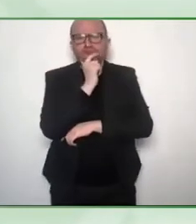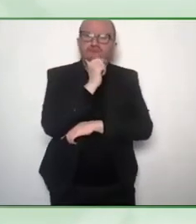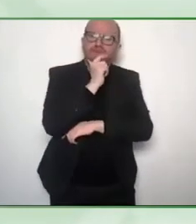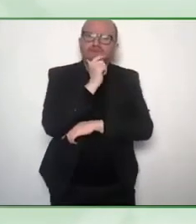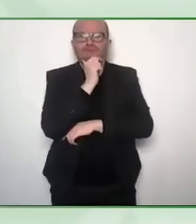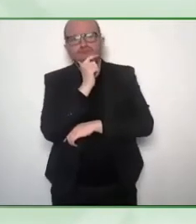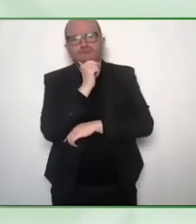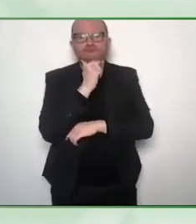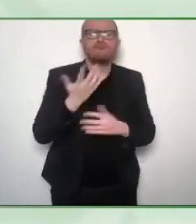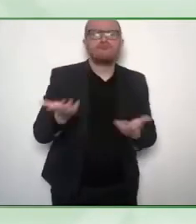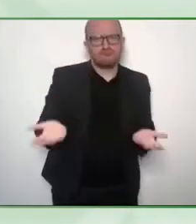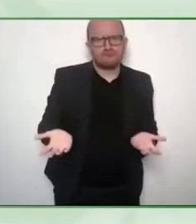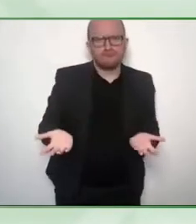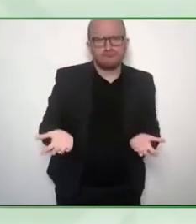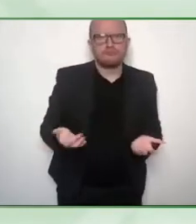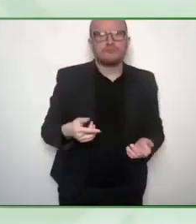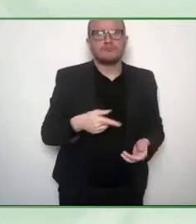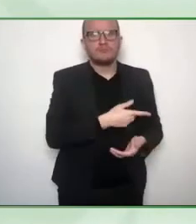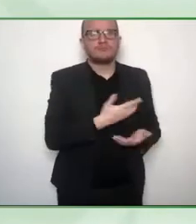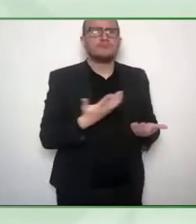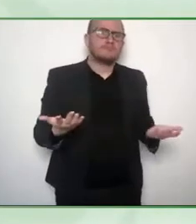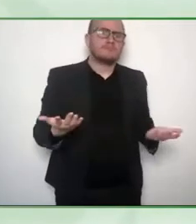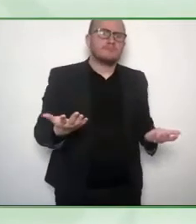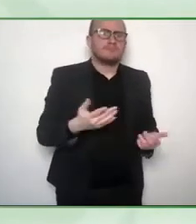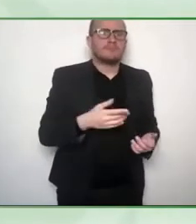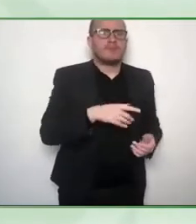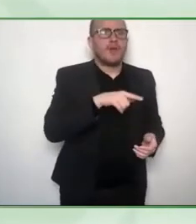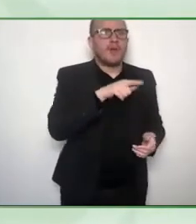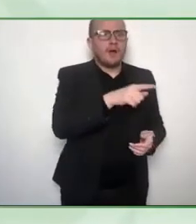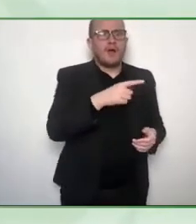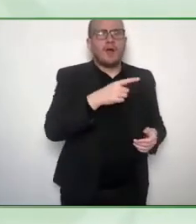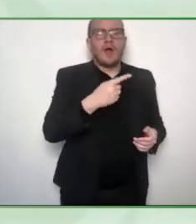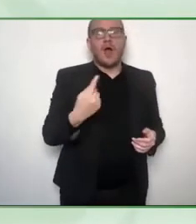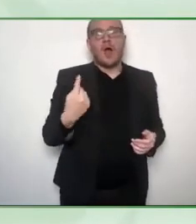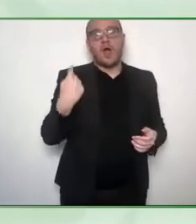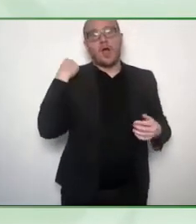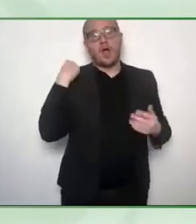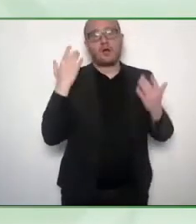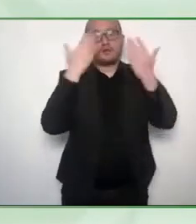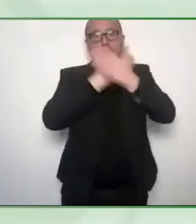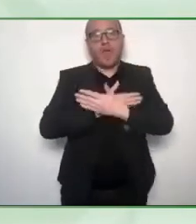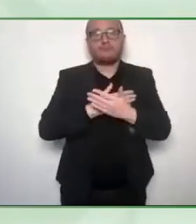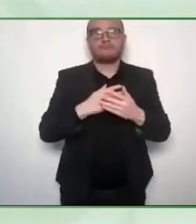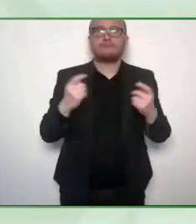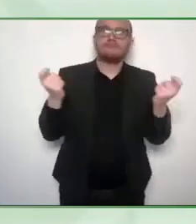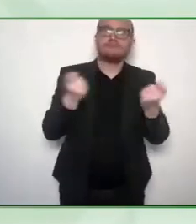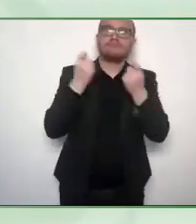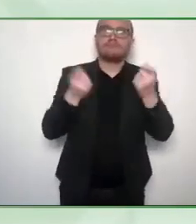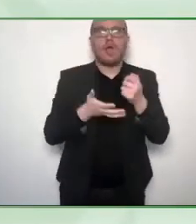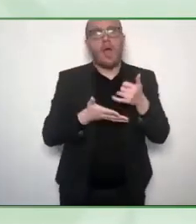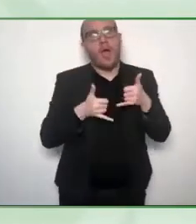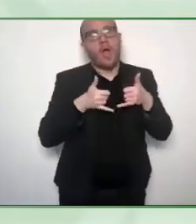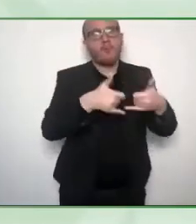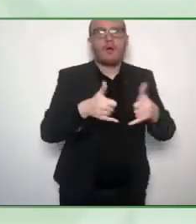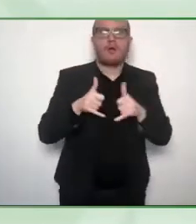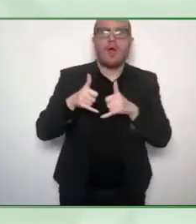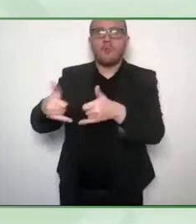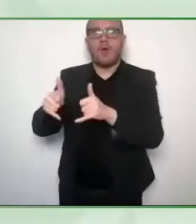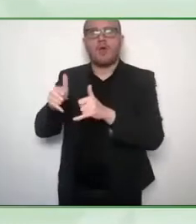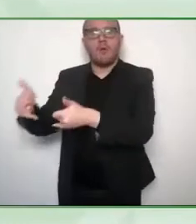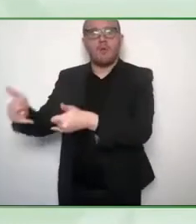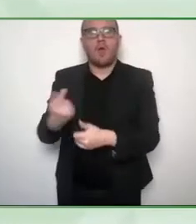yeah, the 1.3 billion people, they benefit. But they are welcomed by the 100% of people, right? The whole just under 8 billion of us.